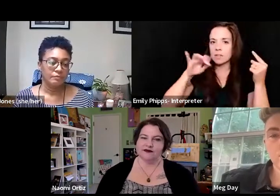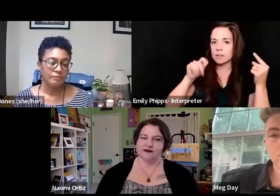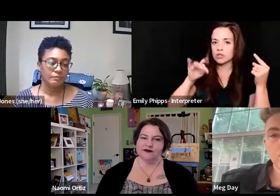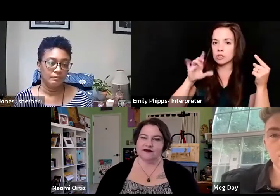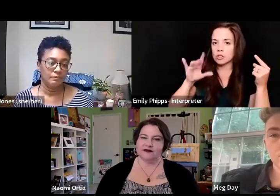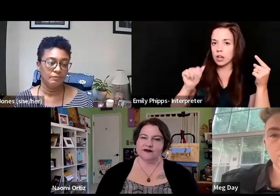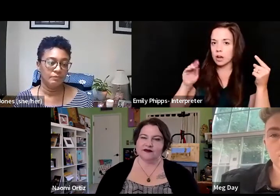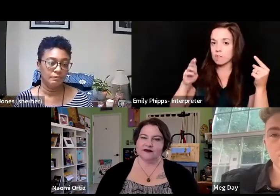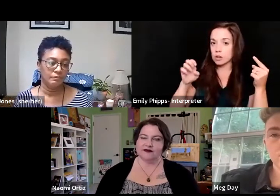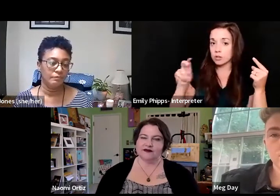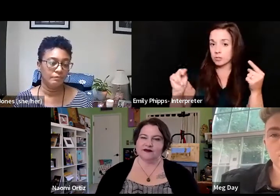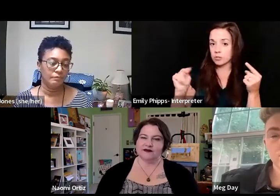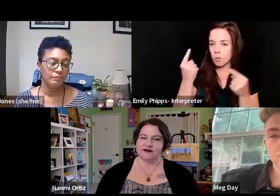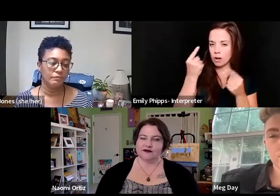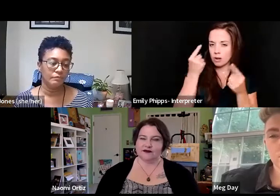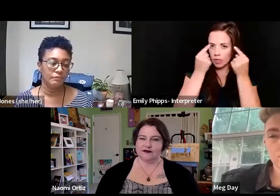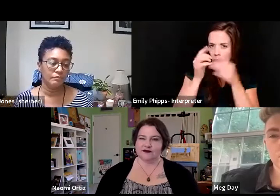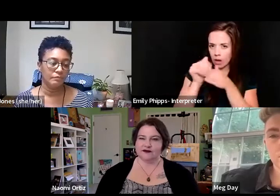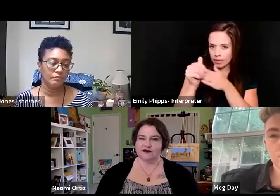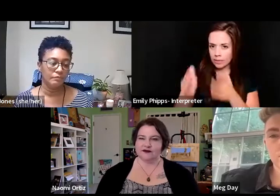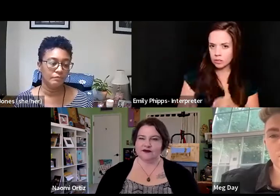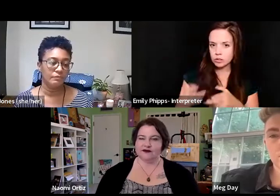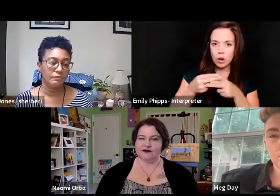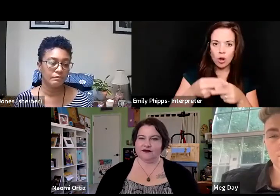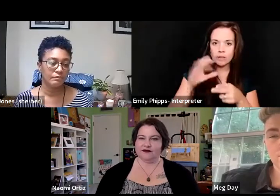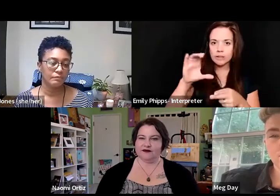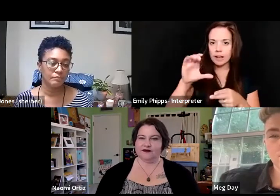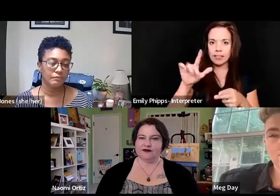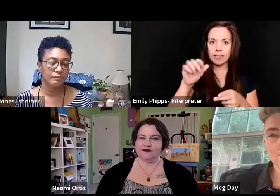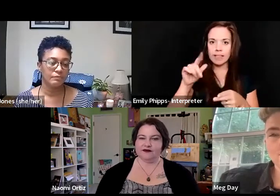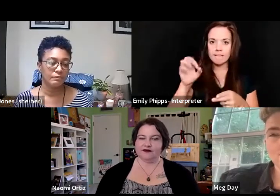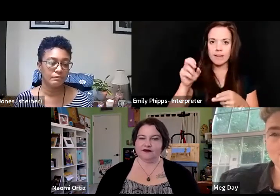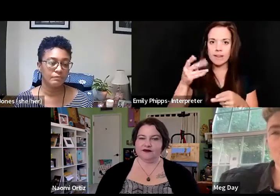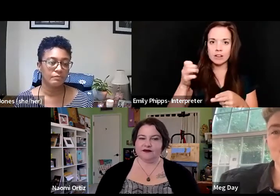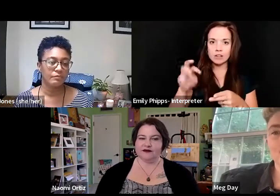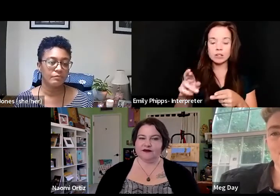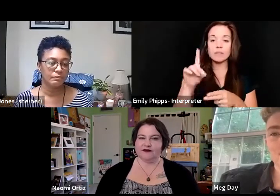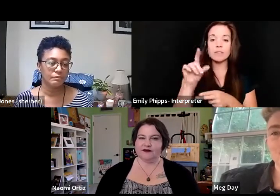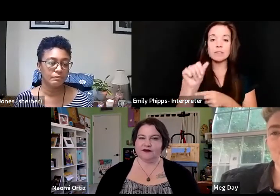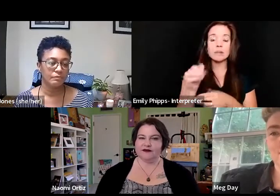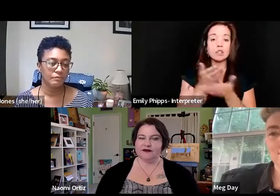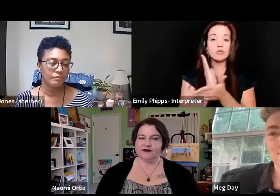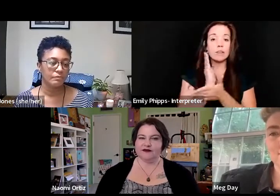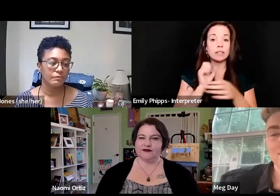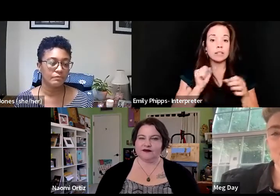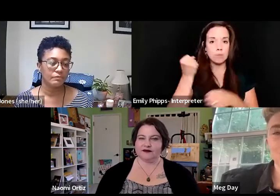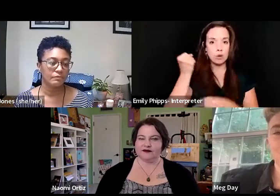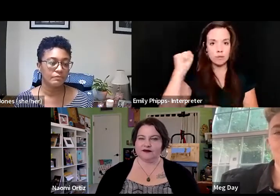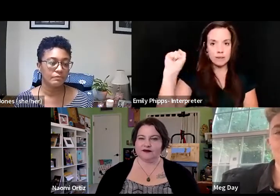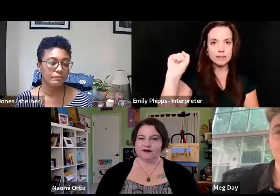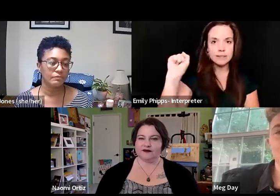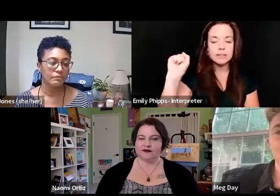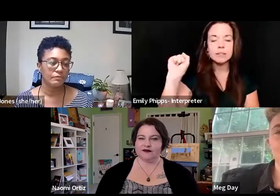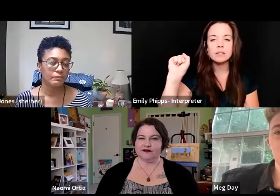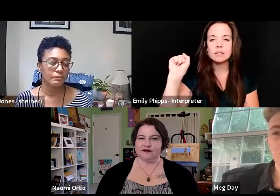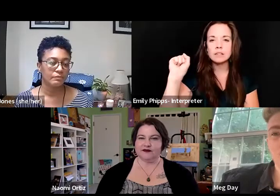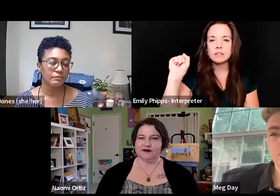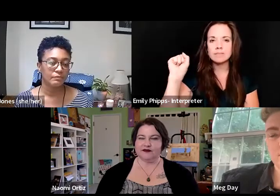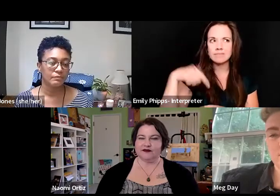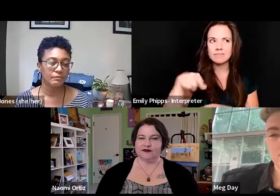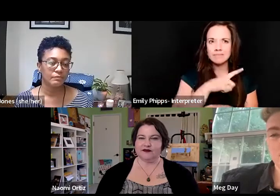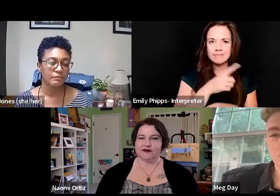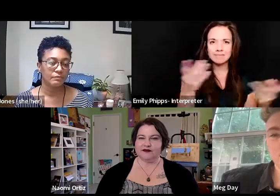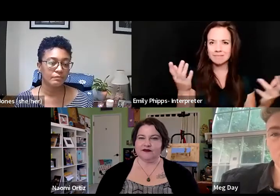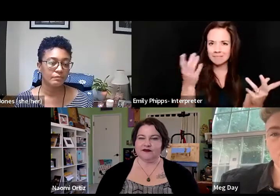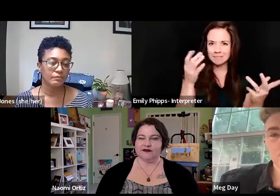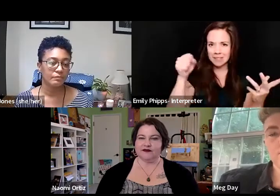thought leaders of disability justice, calls the cliffhangers of the disability rights movement. Around like, yeah, we're really glad that